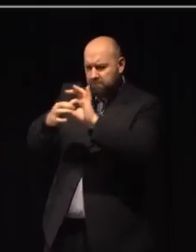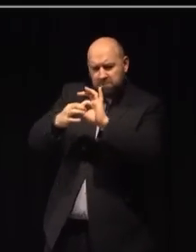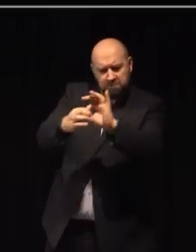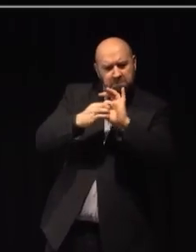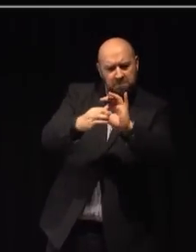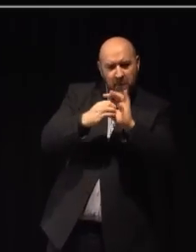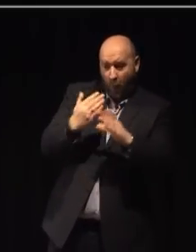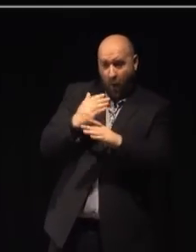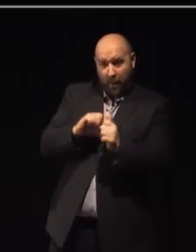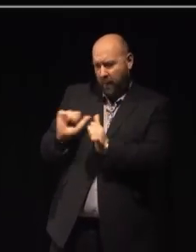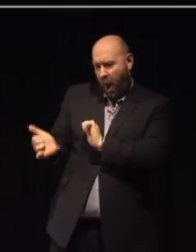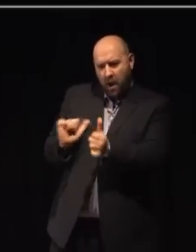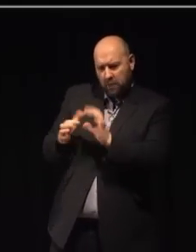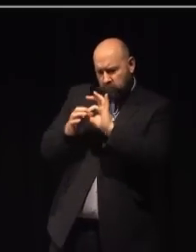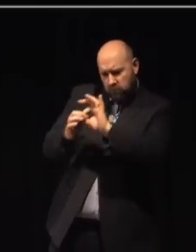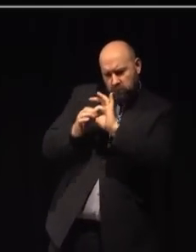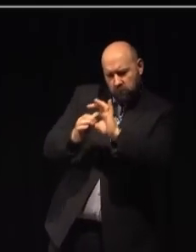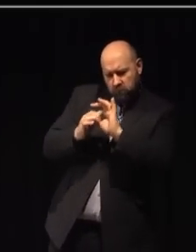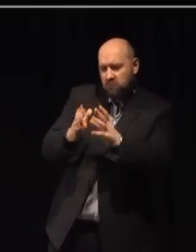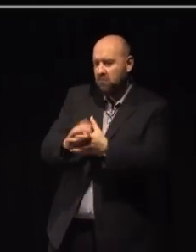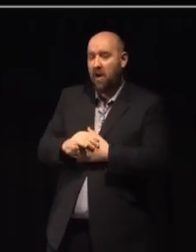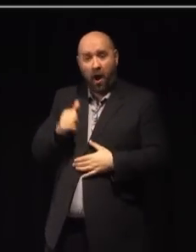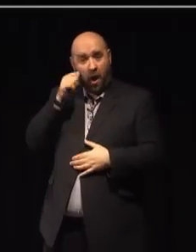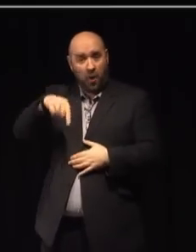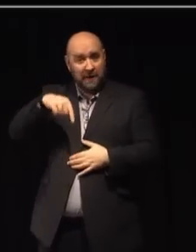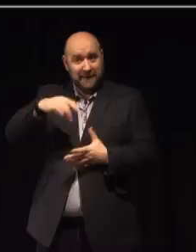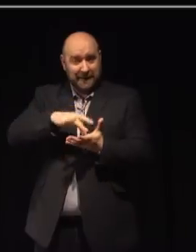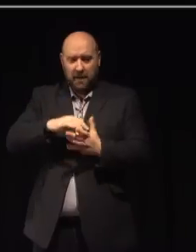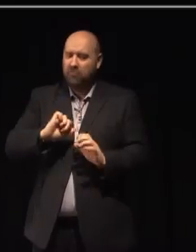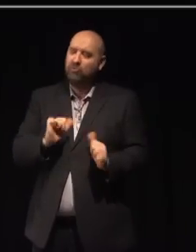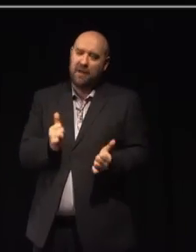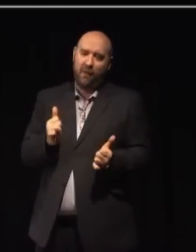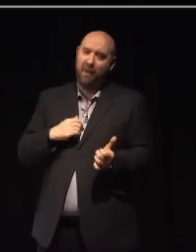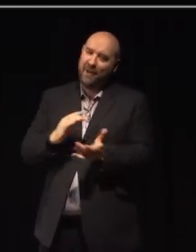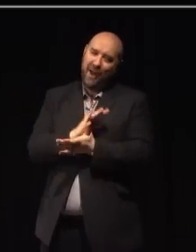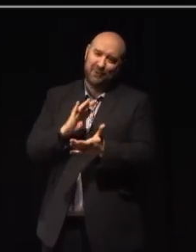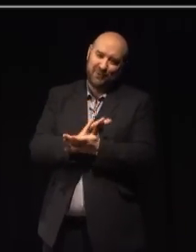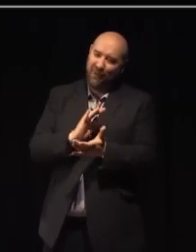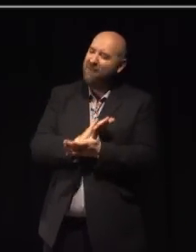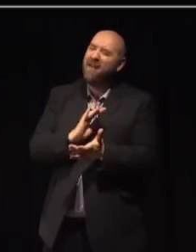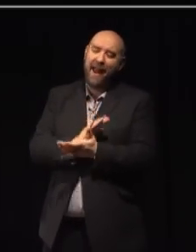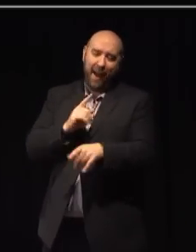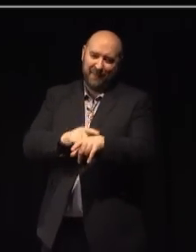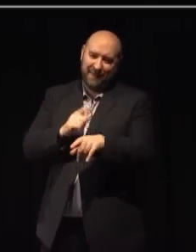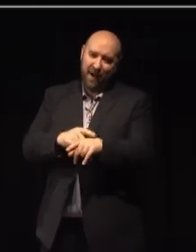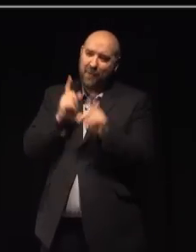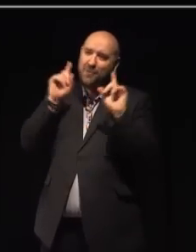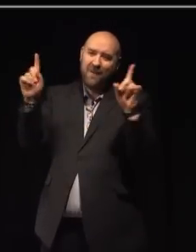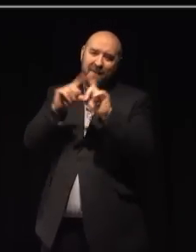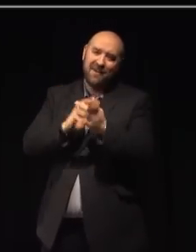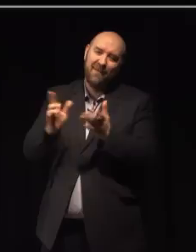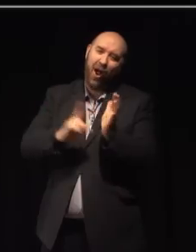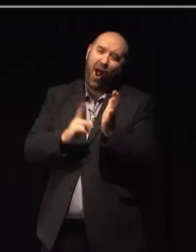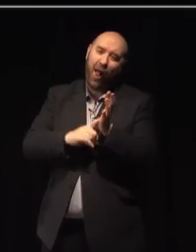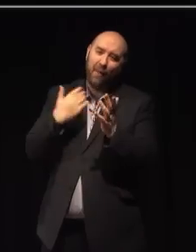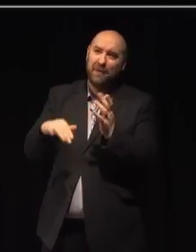alongside our partners. I know this city very well, having enjoyed an extremely happy time here studying at the University